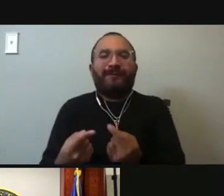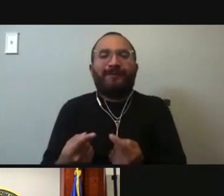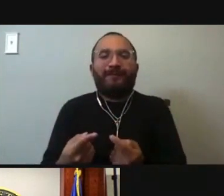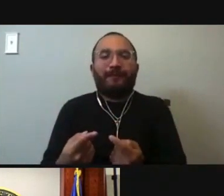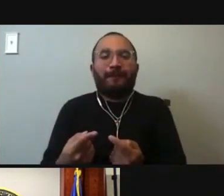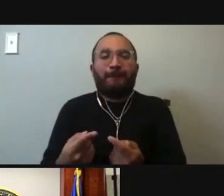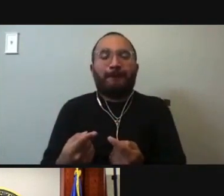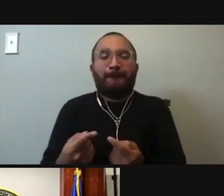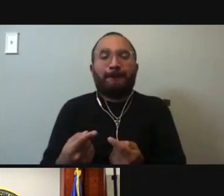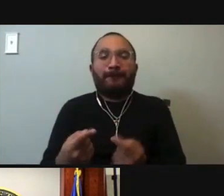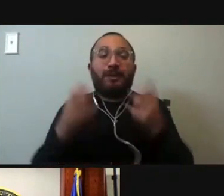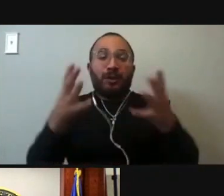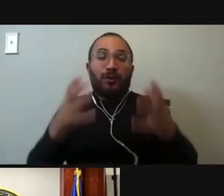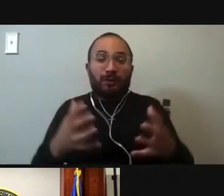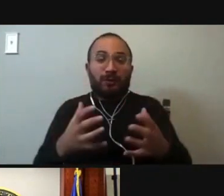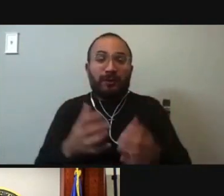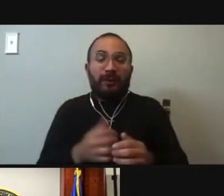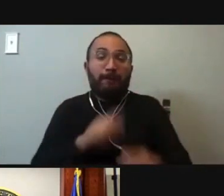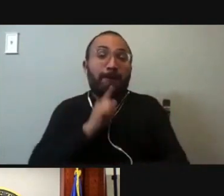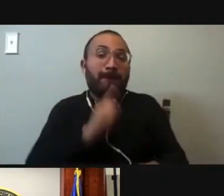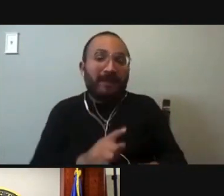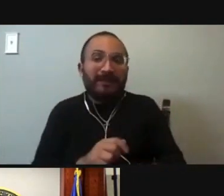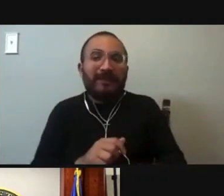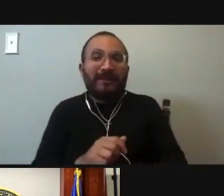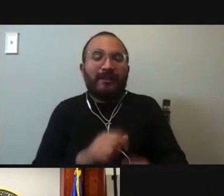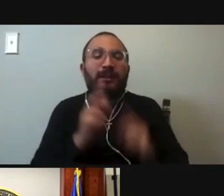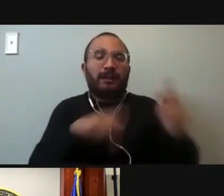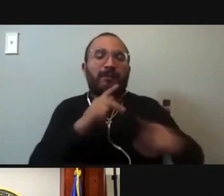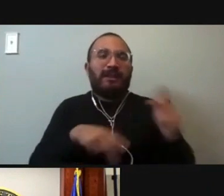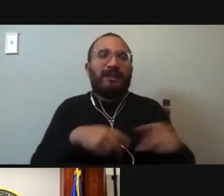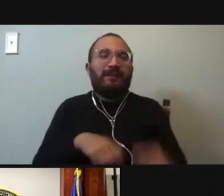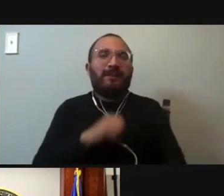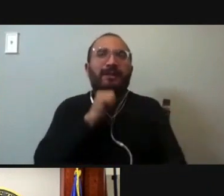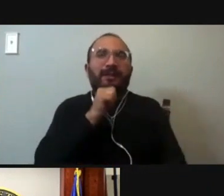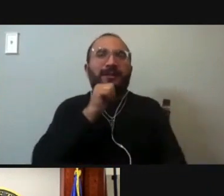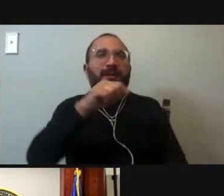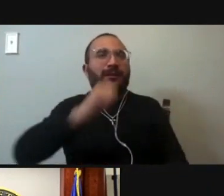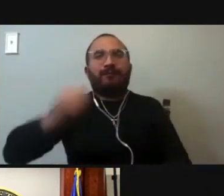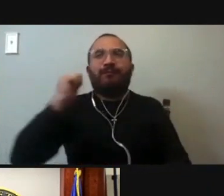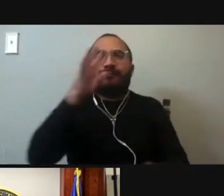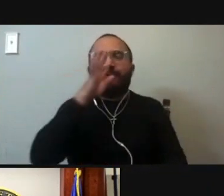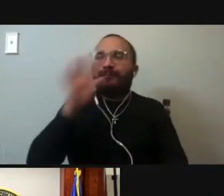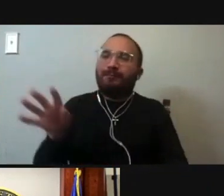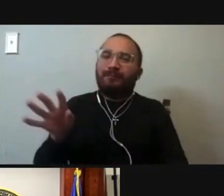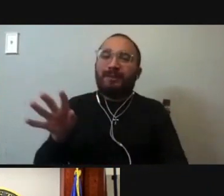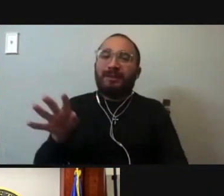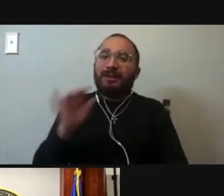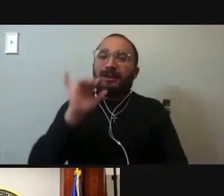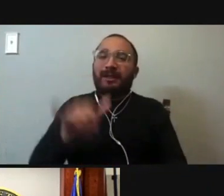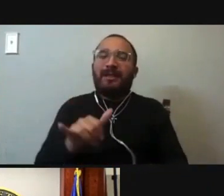we want to make sure that the public is not disappointed in it. And that's the will that you need to have.